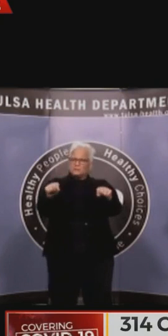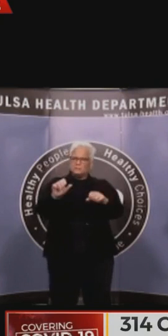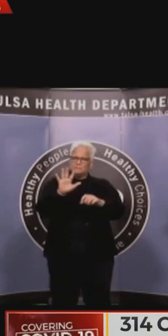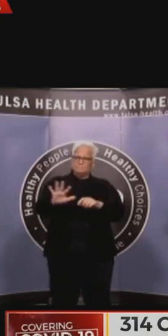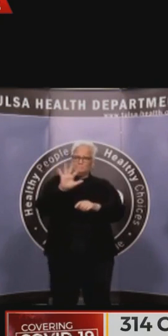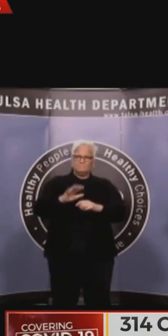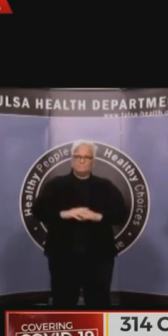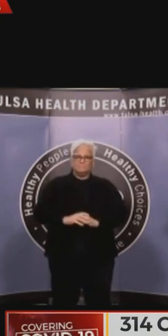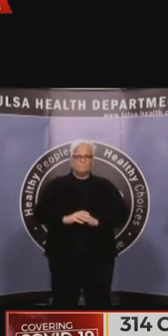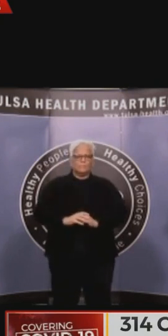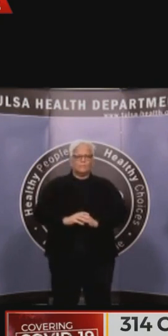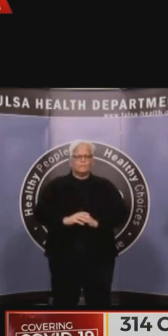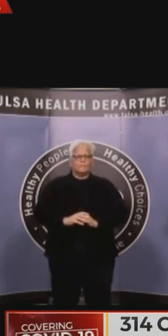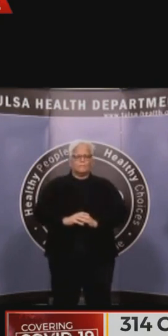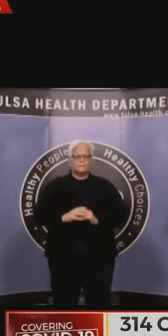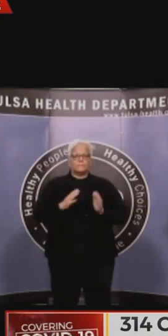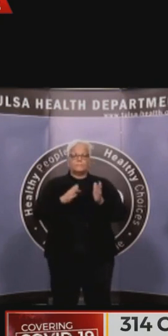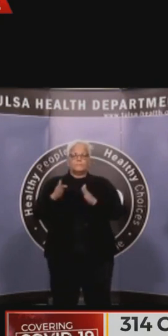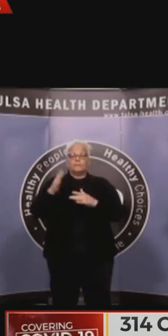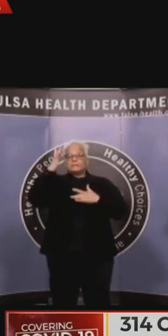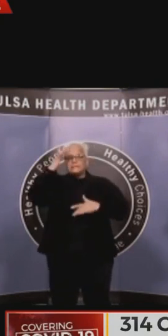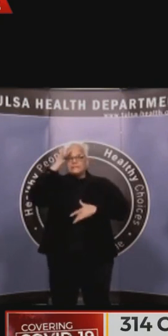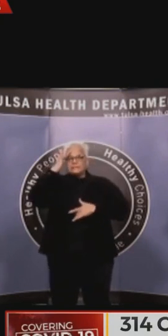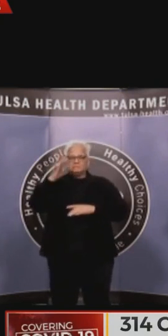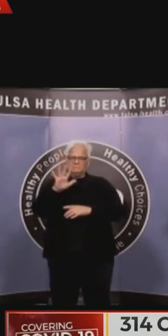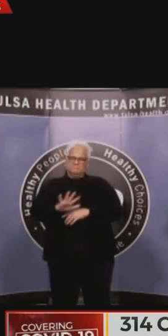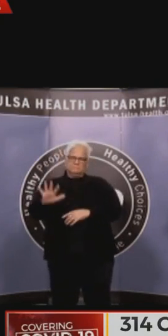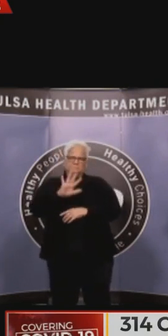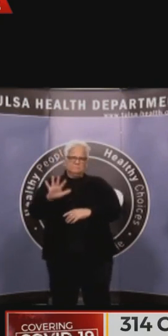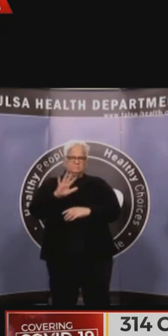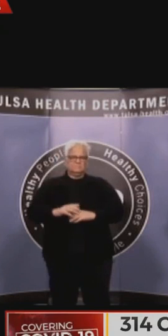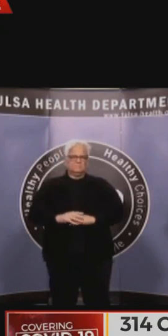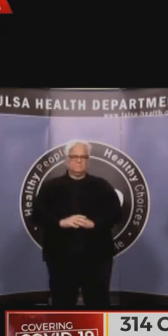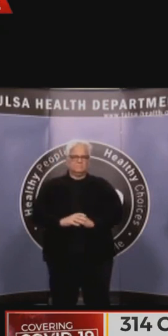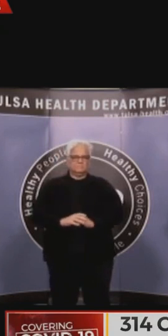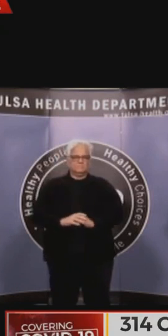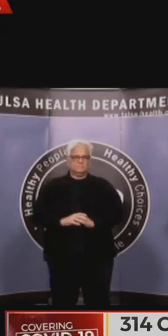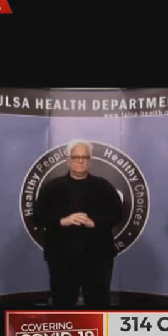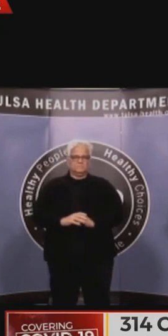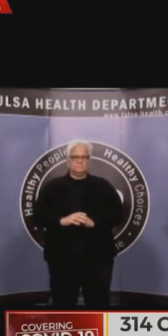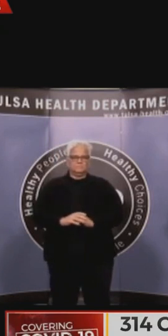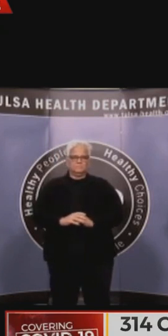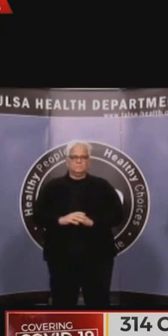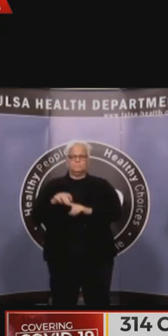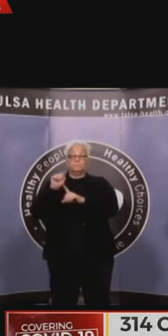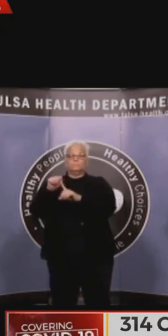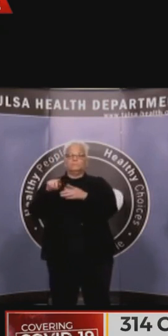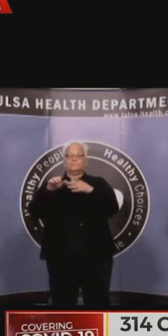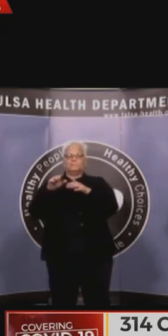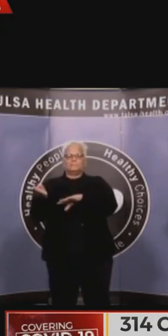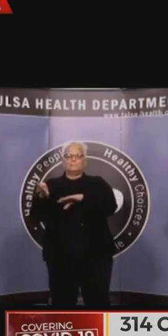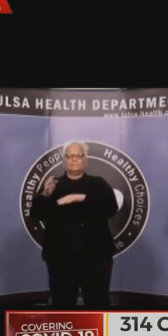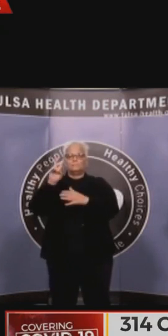to the model based on new mortality data. This means, I'm sorry, mobility data. This